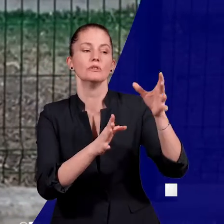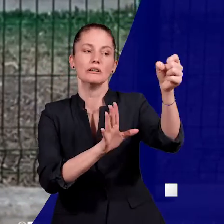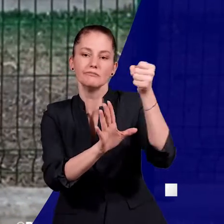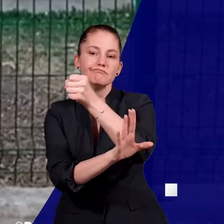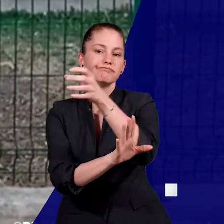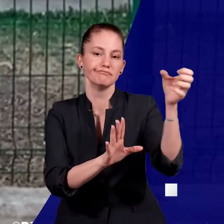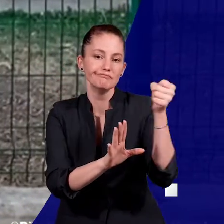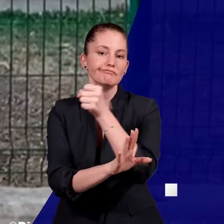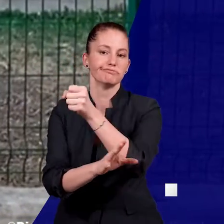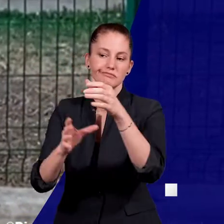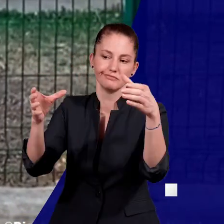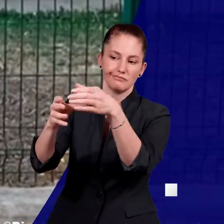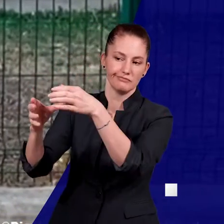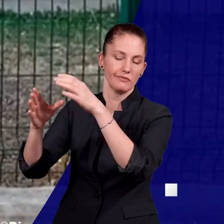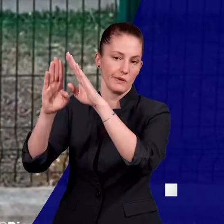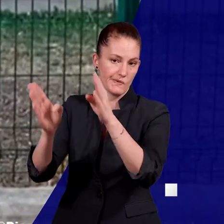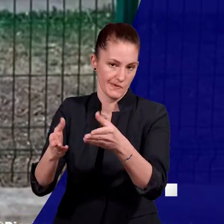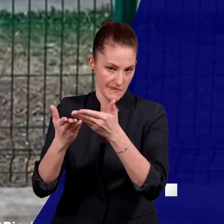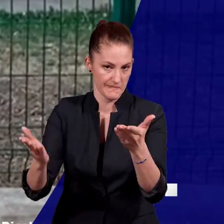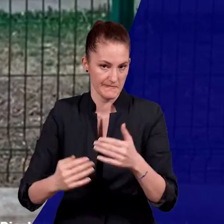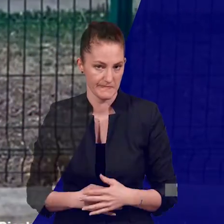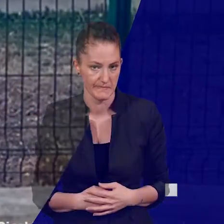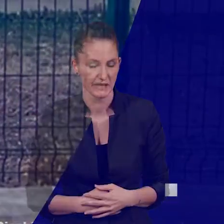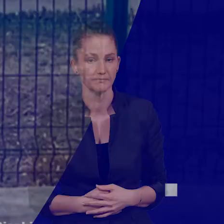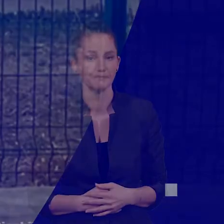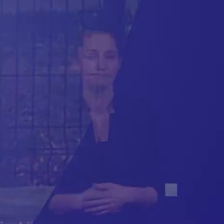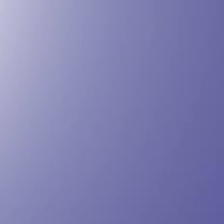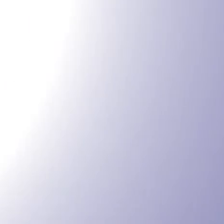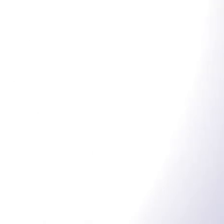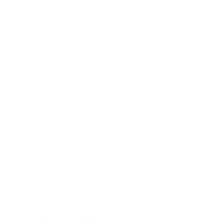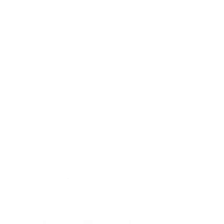who left large institutions were moved into group homes.